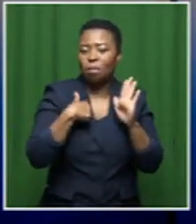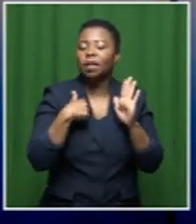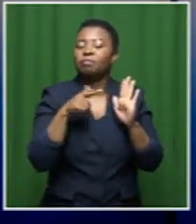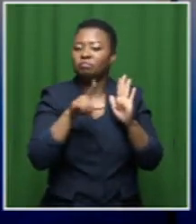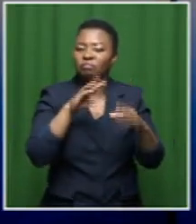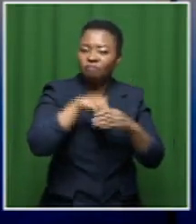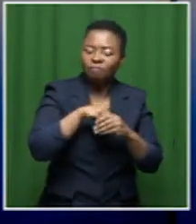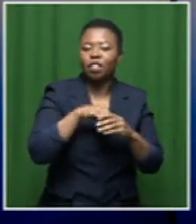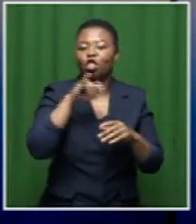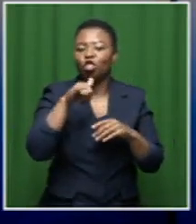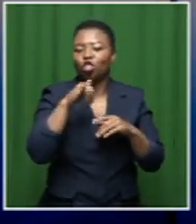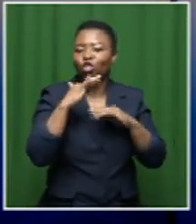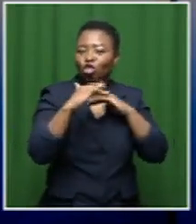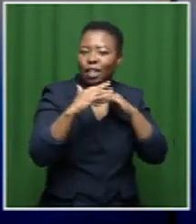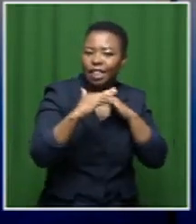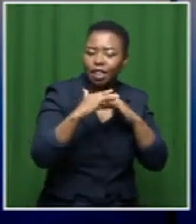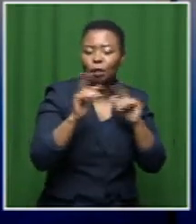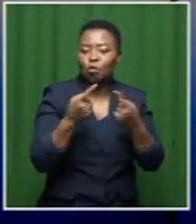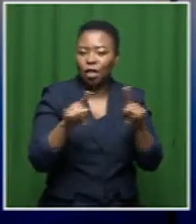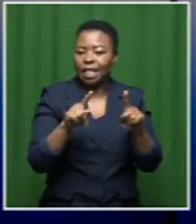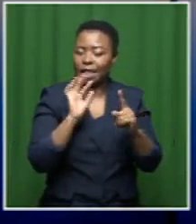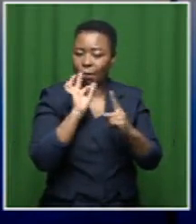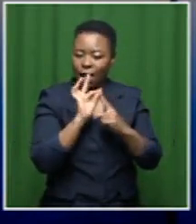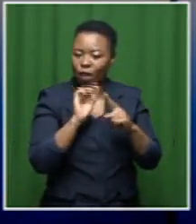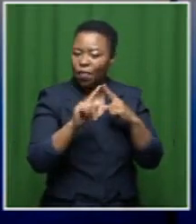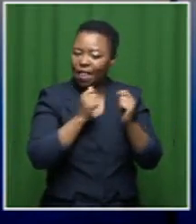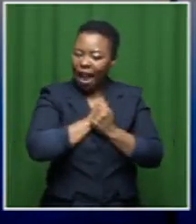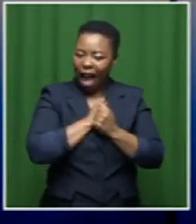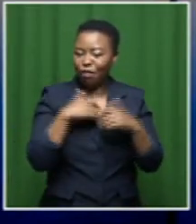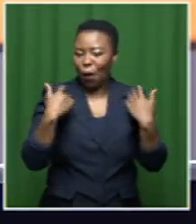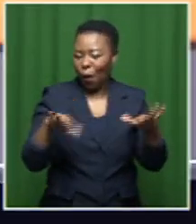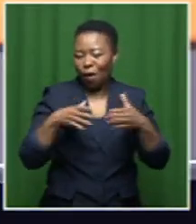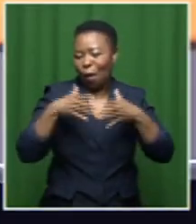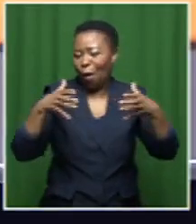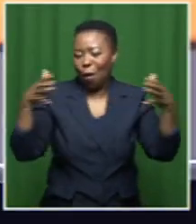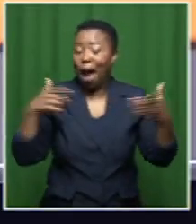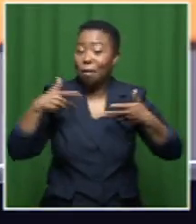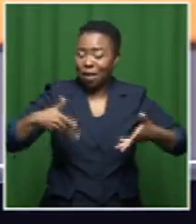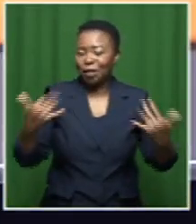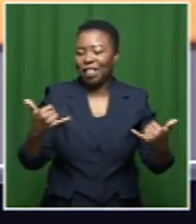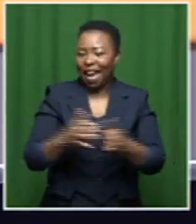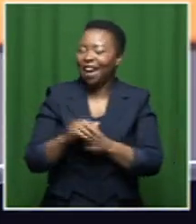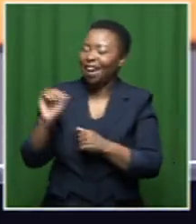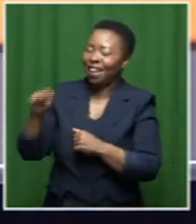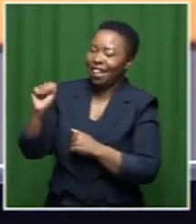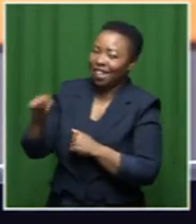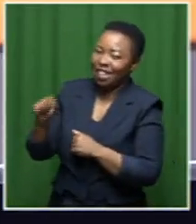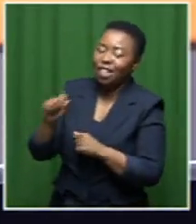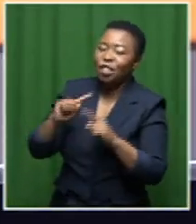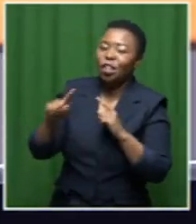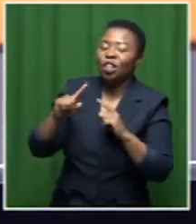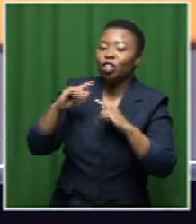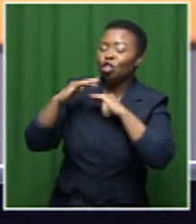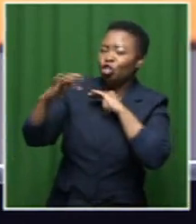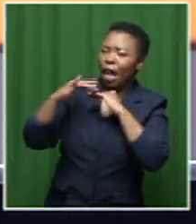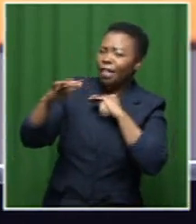jazz music specifically so the love for it just grew and grew and I'm here today yeah I wanted to talk about jazz and why